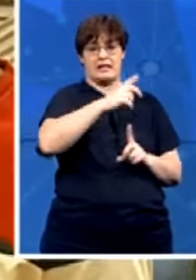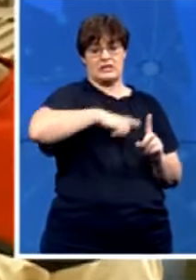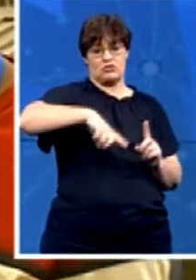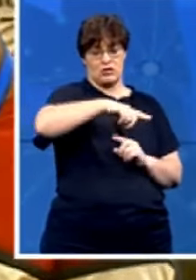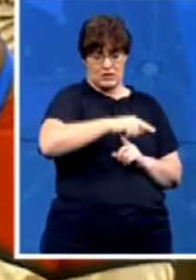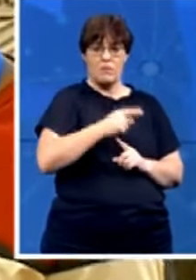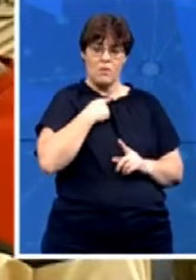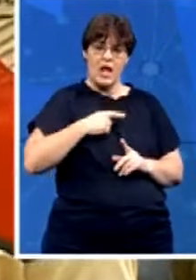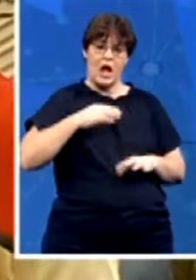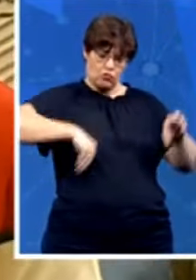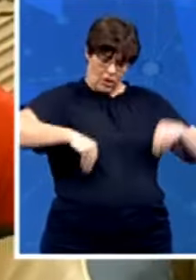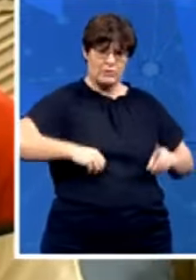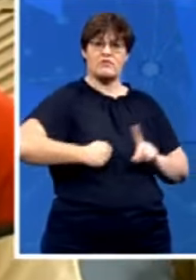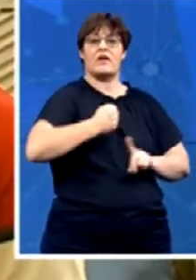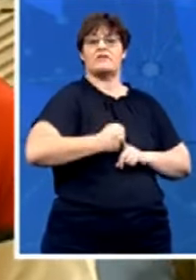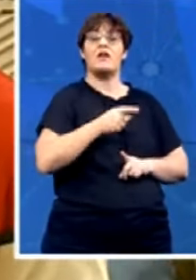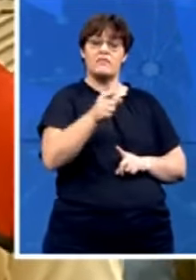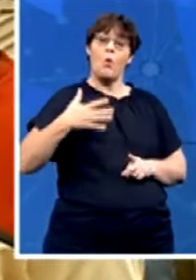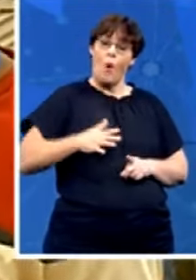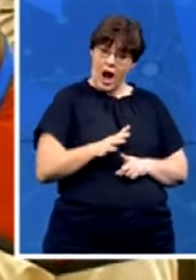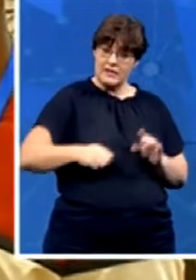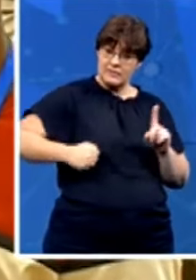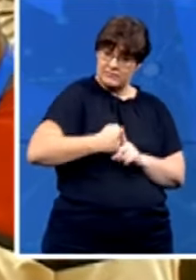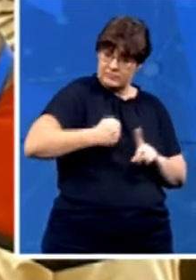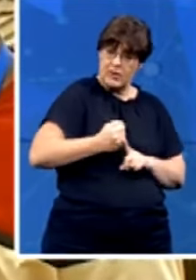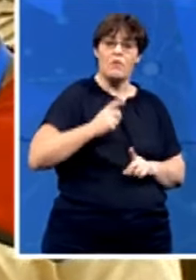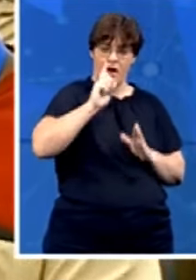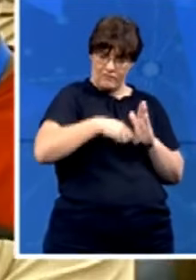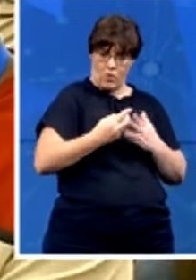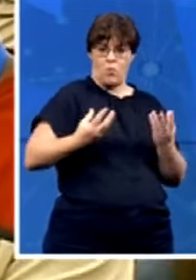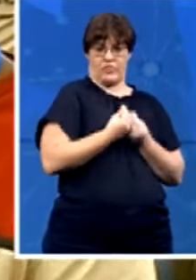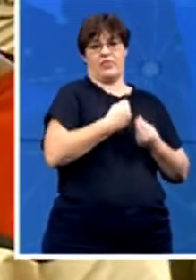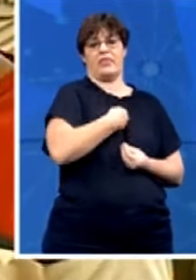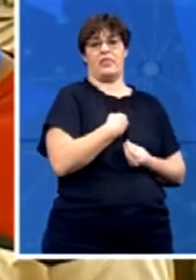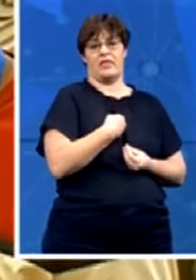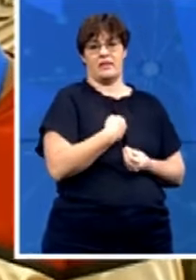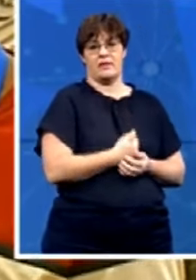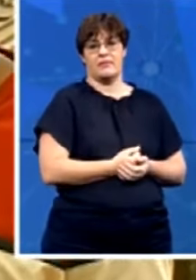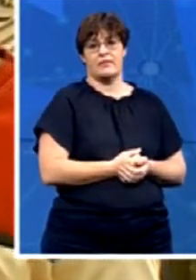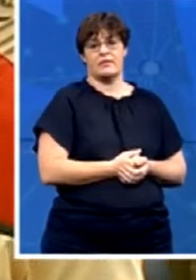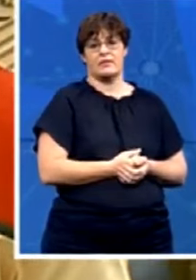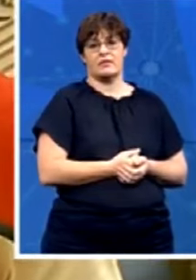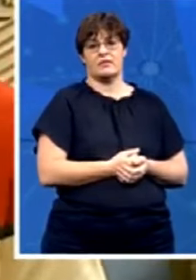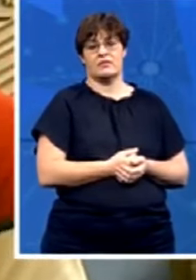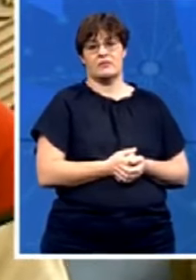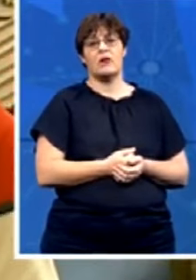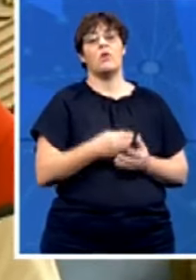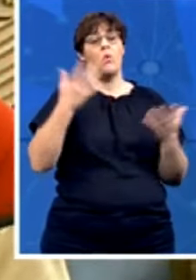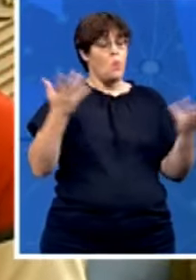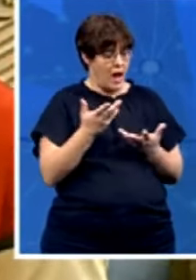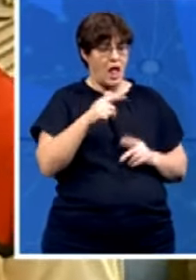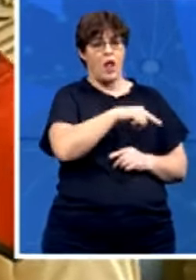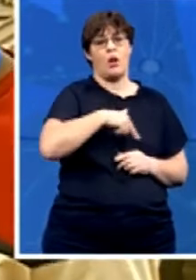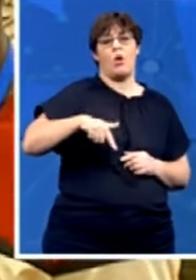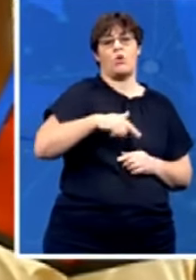ready to fight corruption then they can vote with us in our local municipalities to hand some to fight corruption